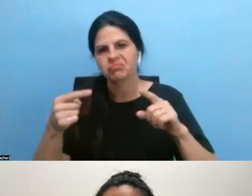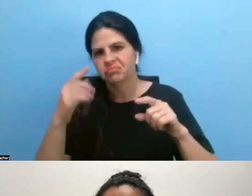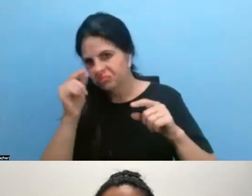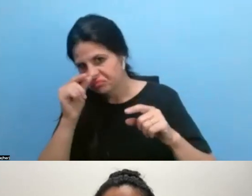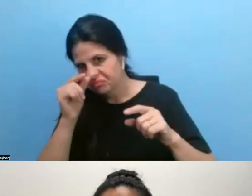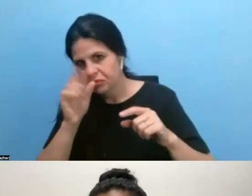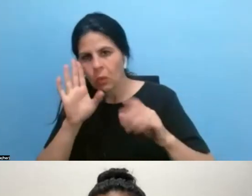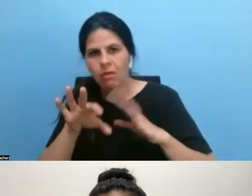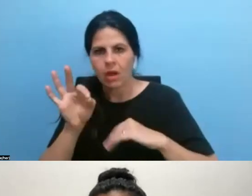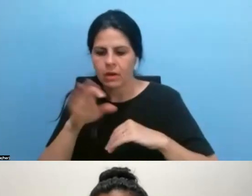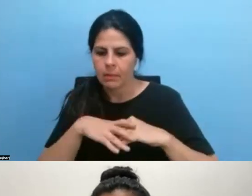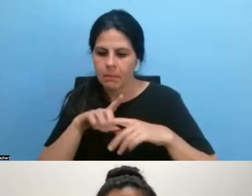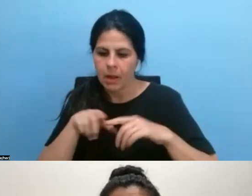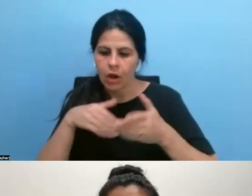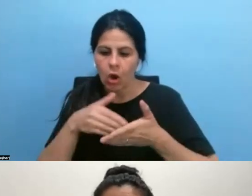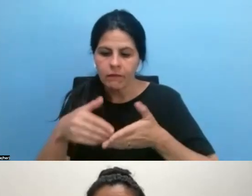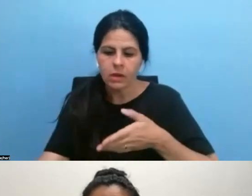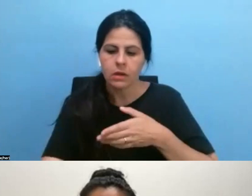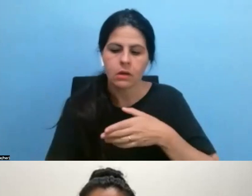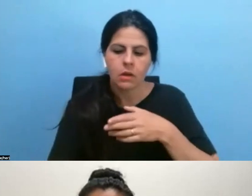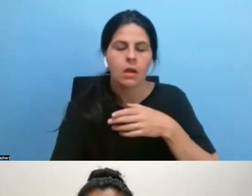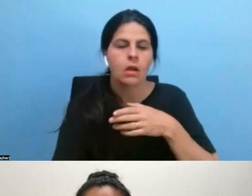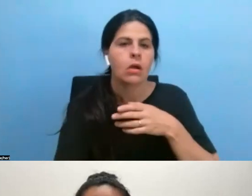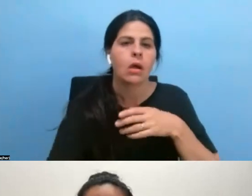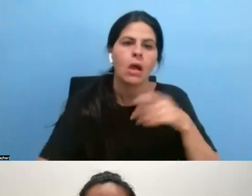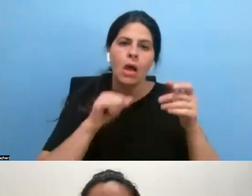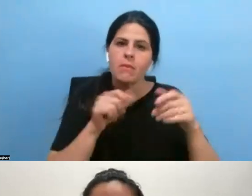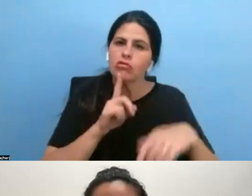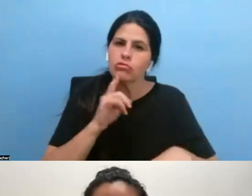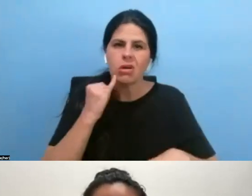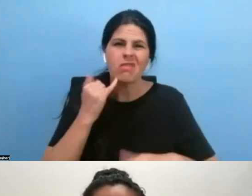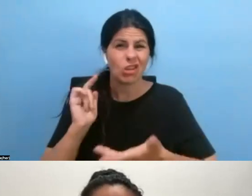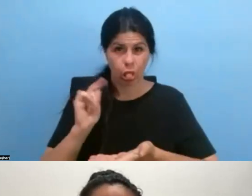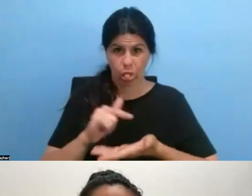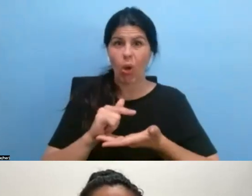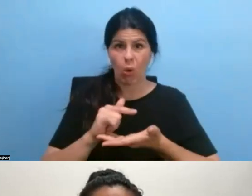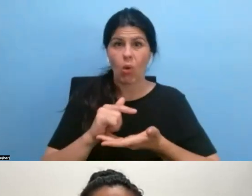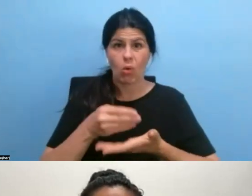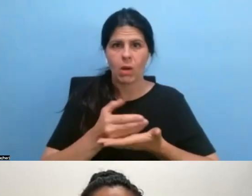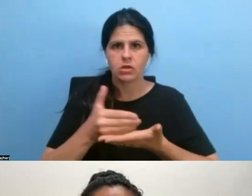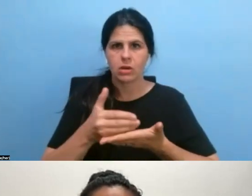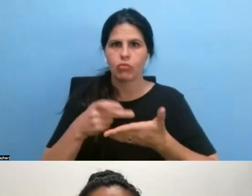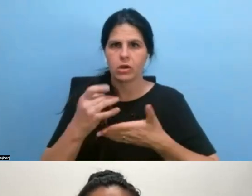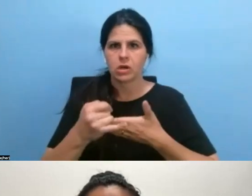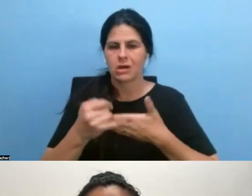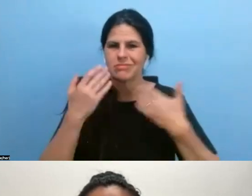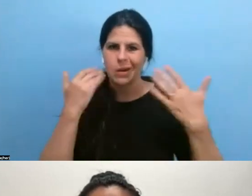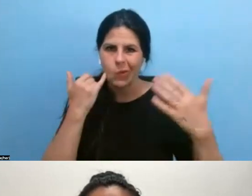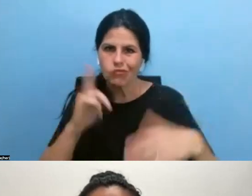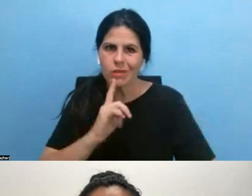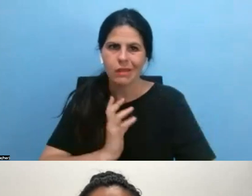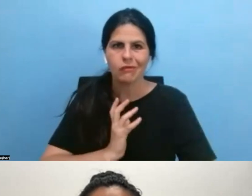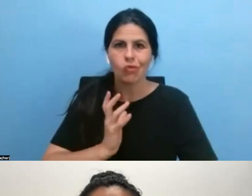I'm, I'm not sure that the most, especially if it's a low budget project, a really formal, like legal heavy